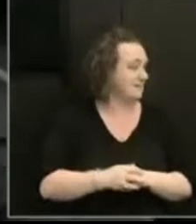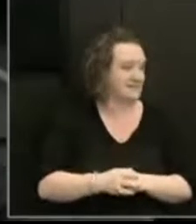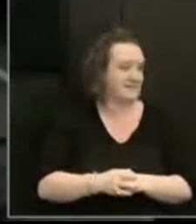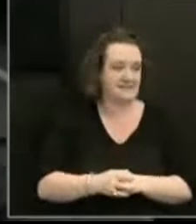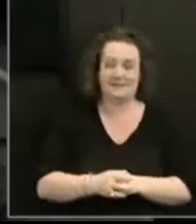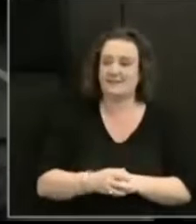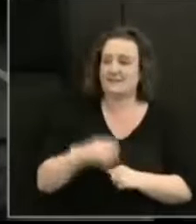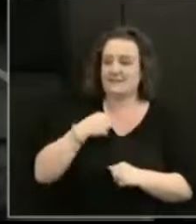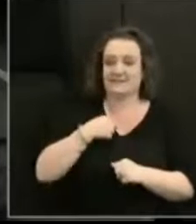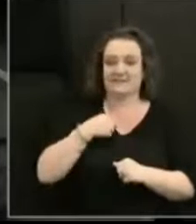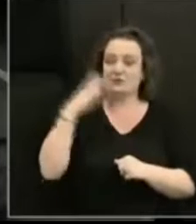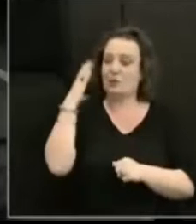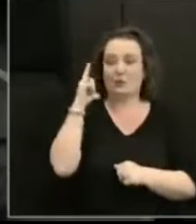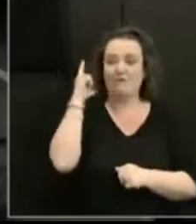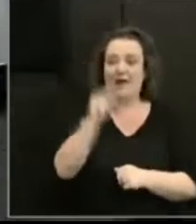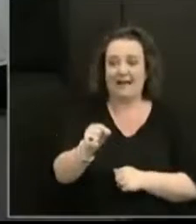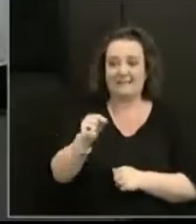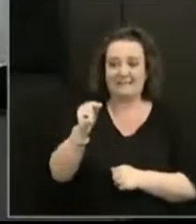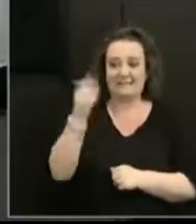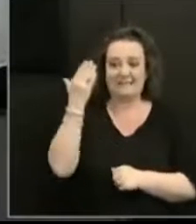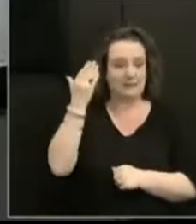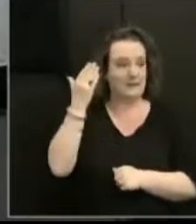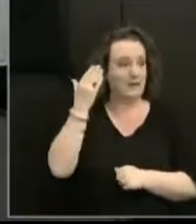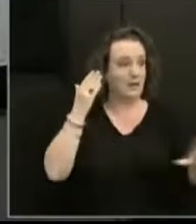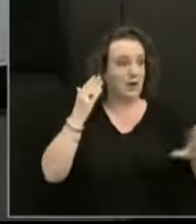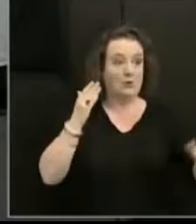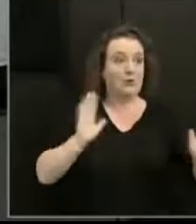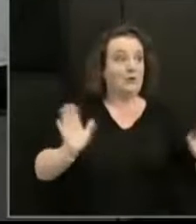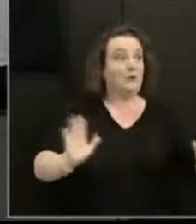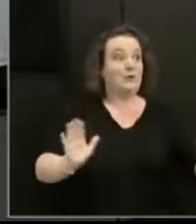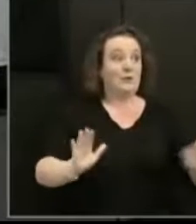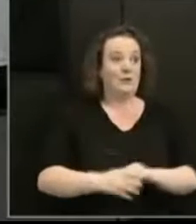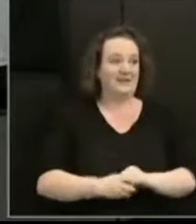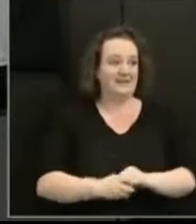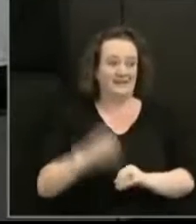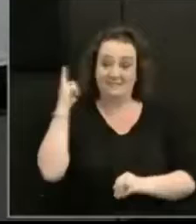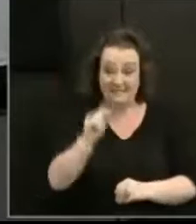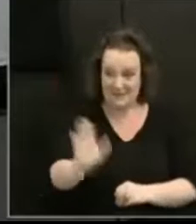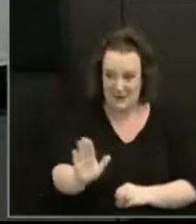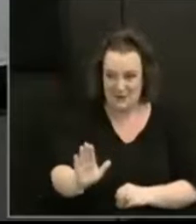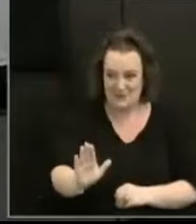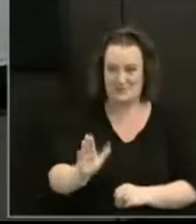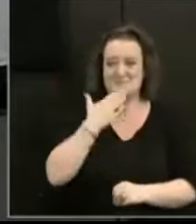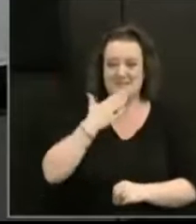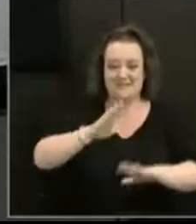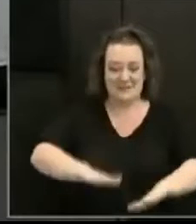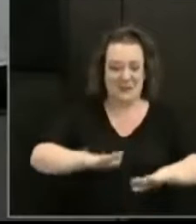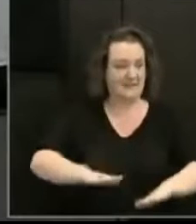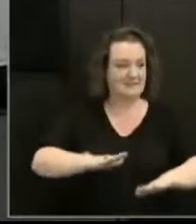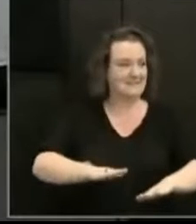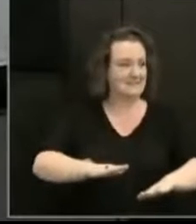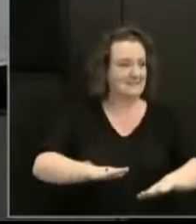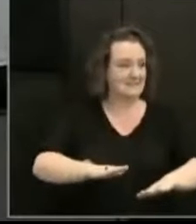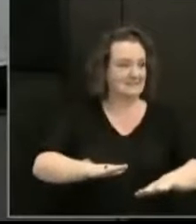you would please... Get to the end faster. My right to my right to speed because the stenotype